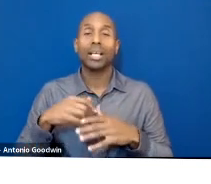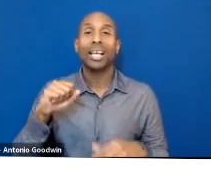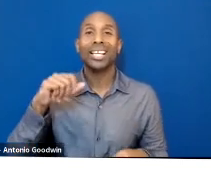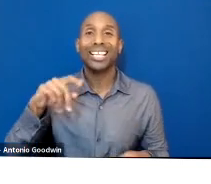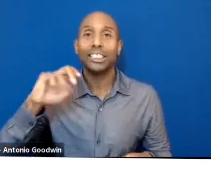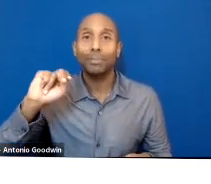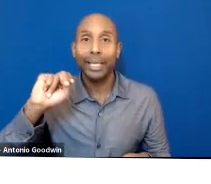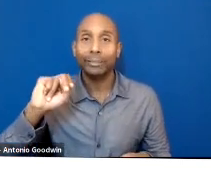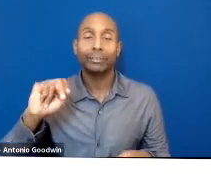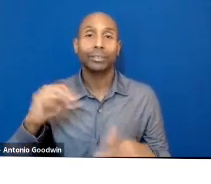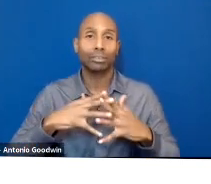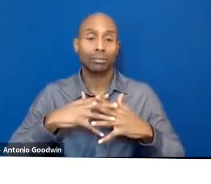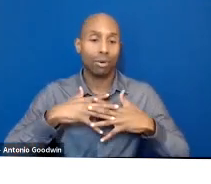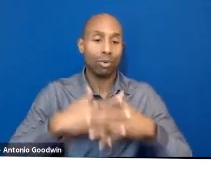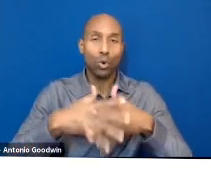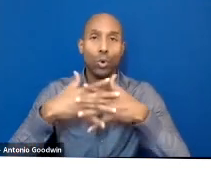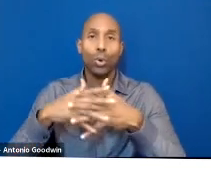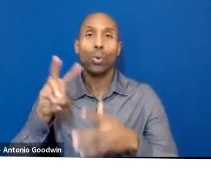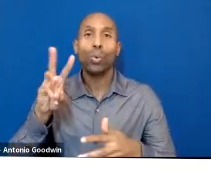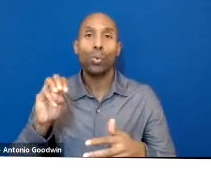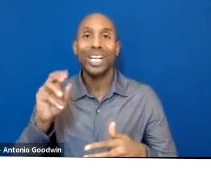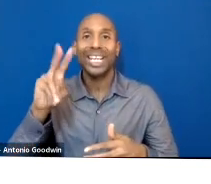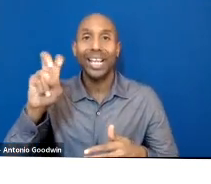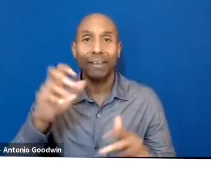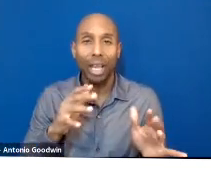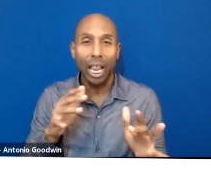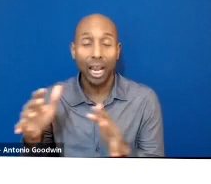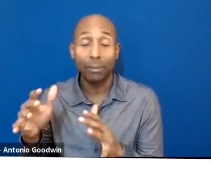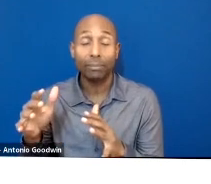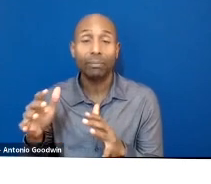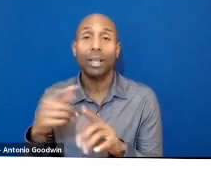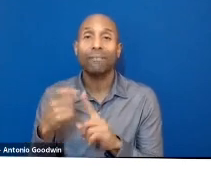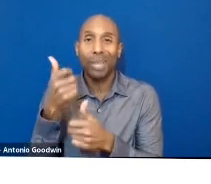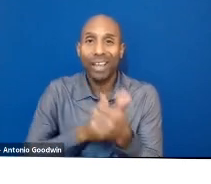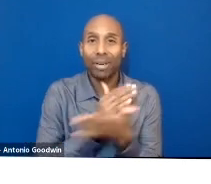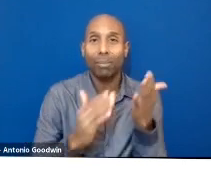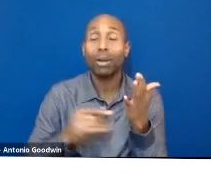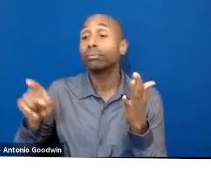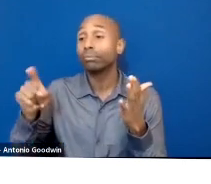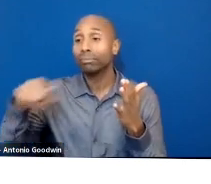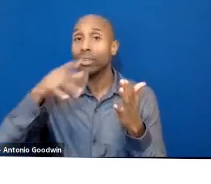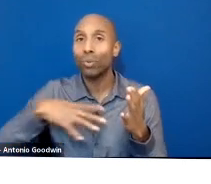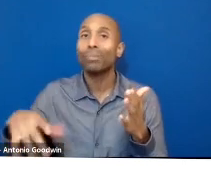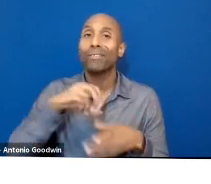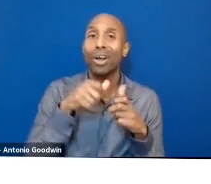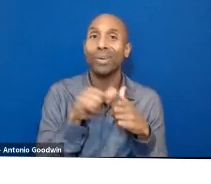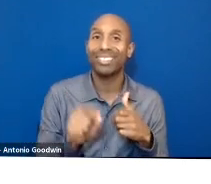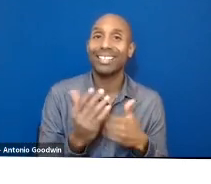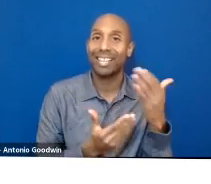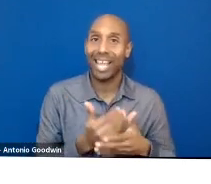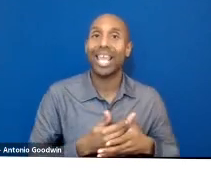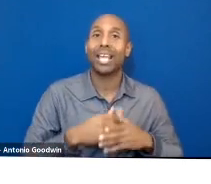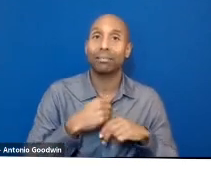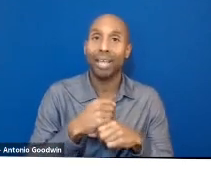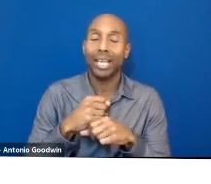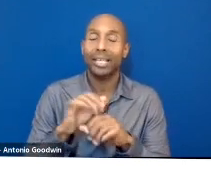women are involved in this handmade sustainable, very slow process of creating